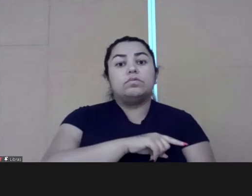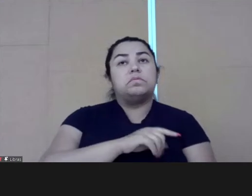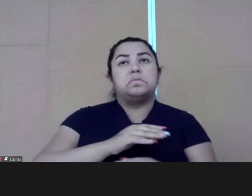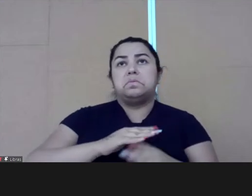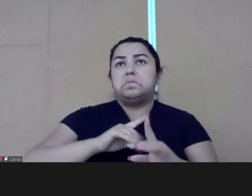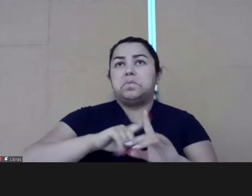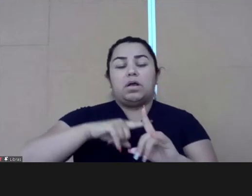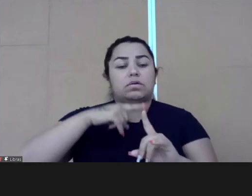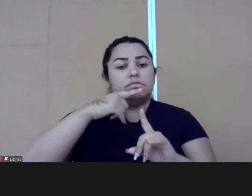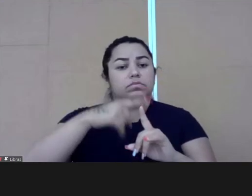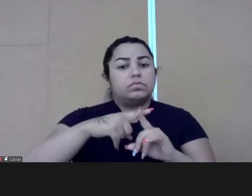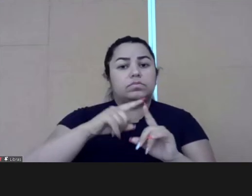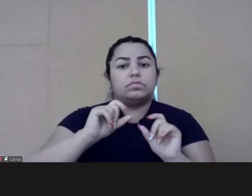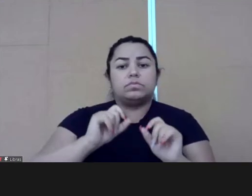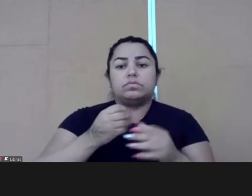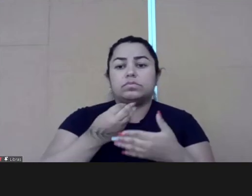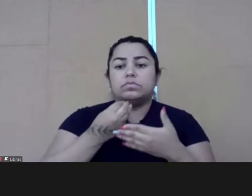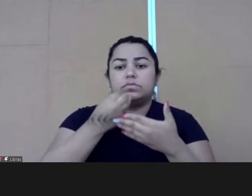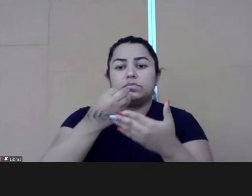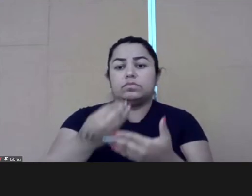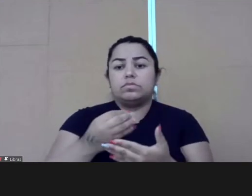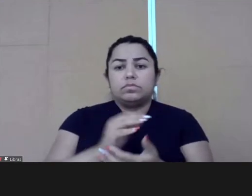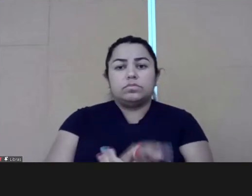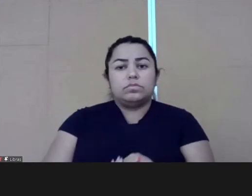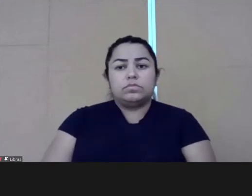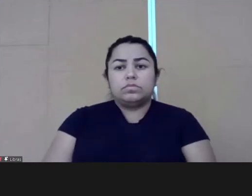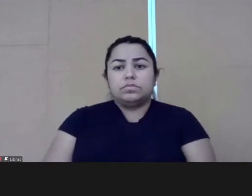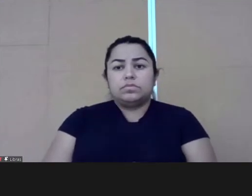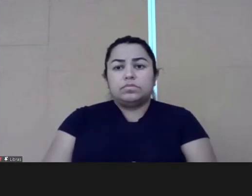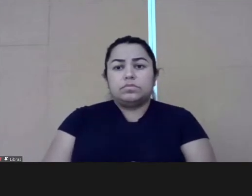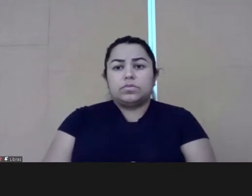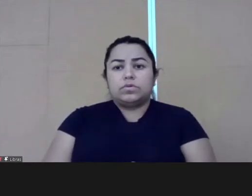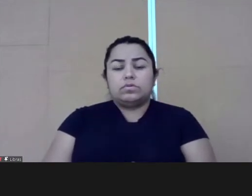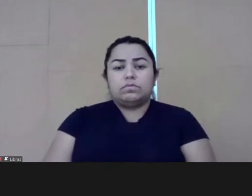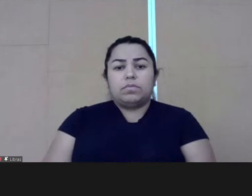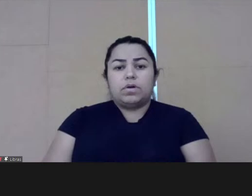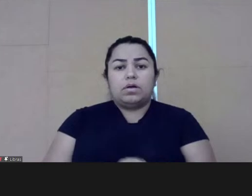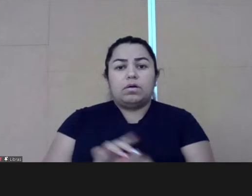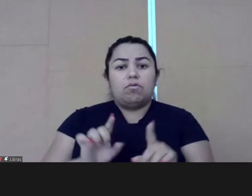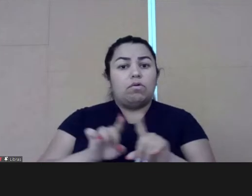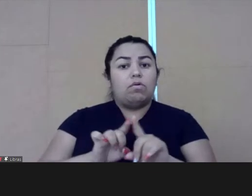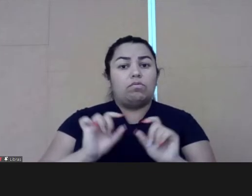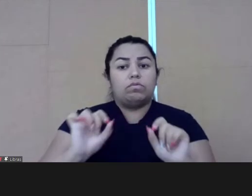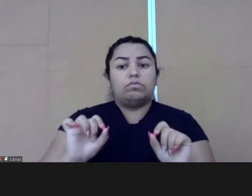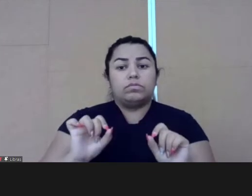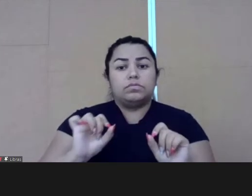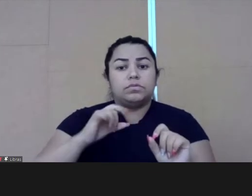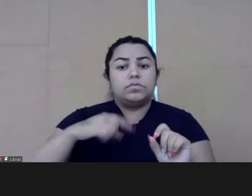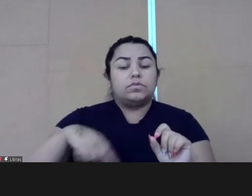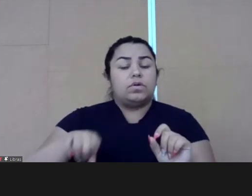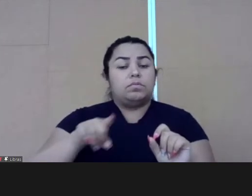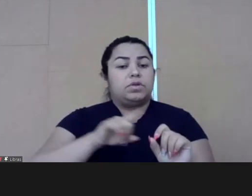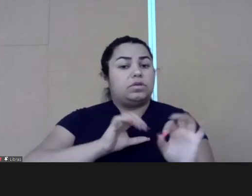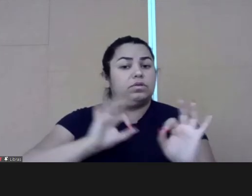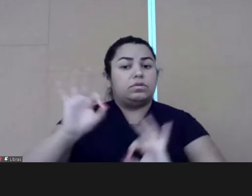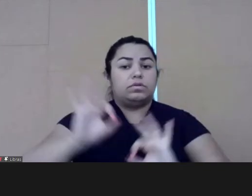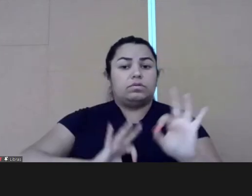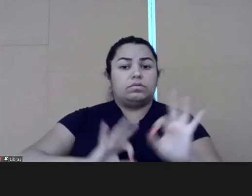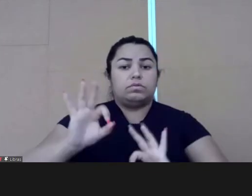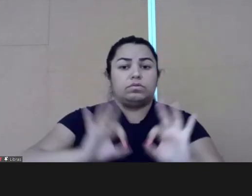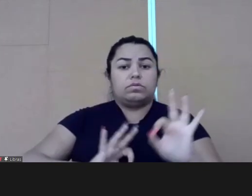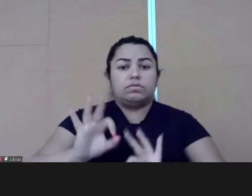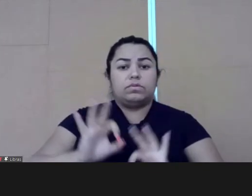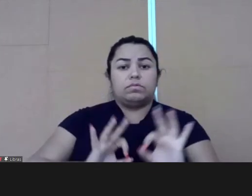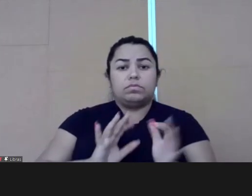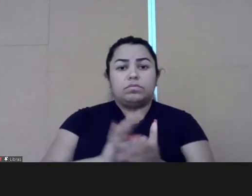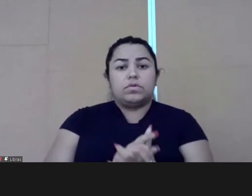guarantee the largest effectiveness of the public policies and we ensure that they can